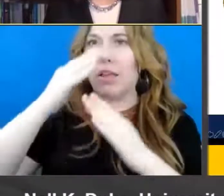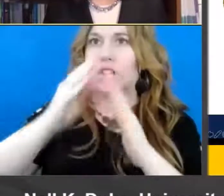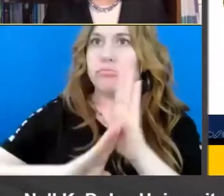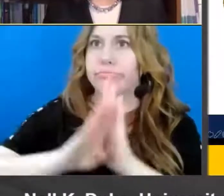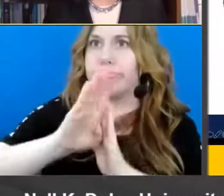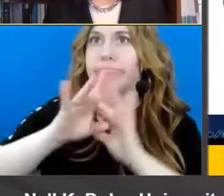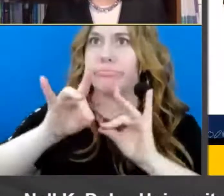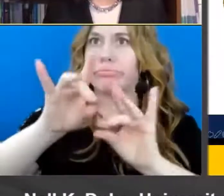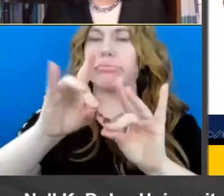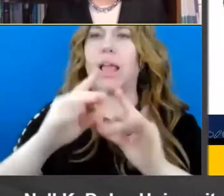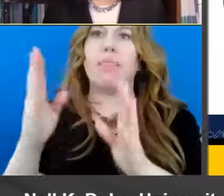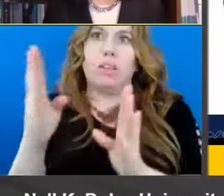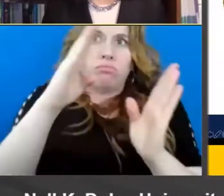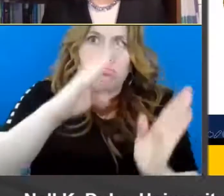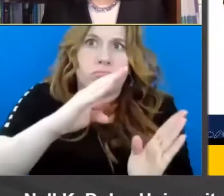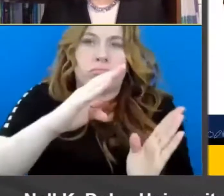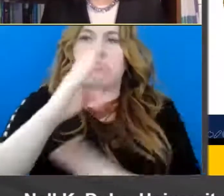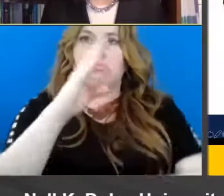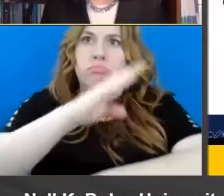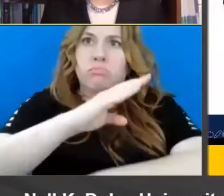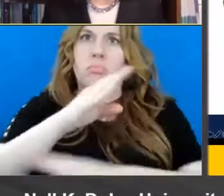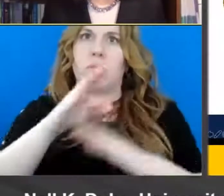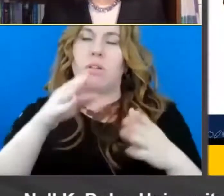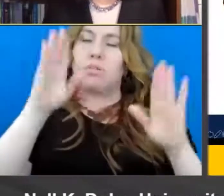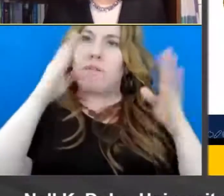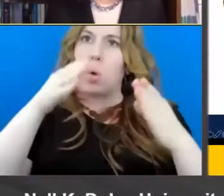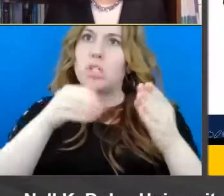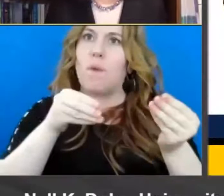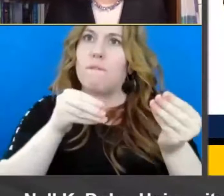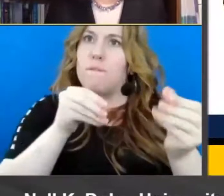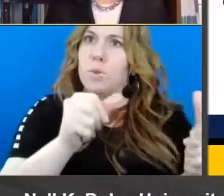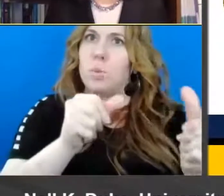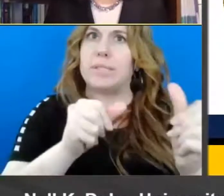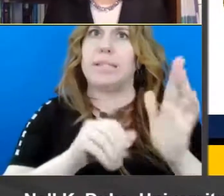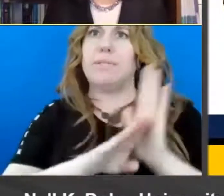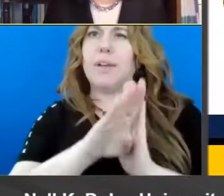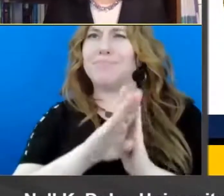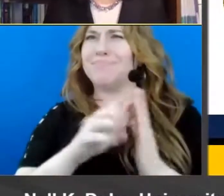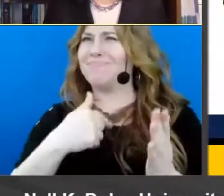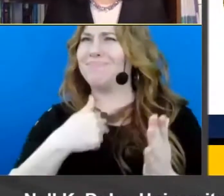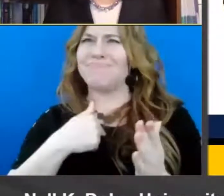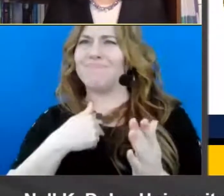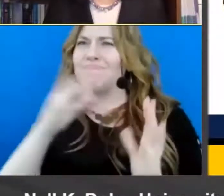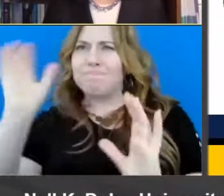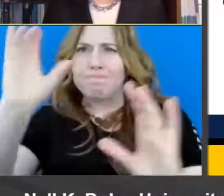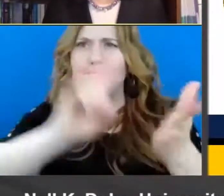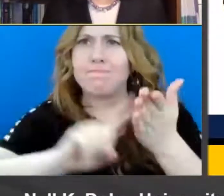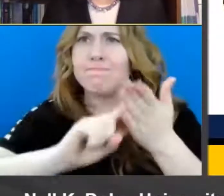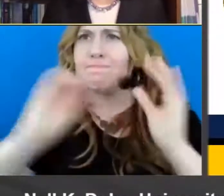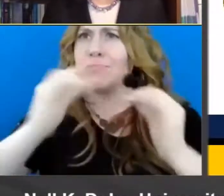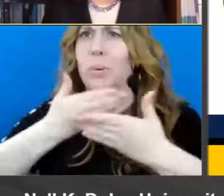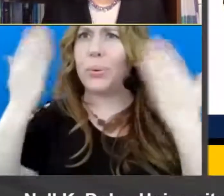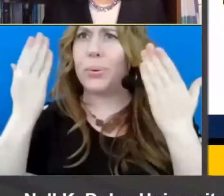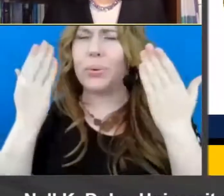and emphasis in your curriculum on fluency development and again I can't find research that would really lead us to think this is the way um